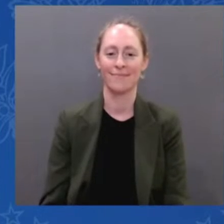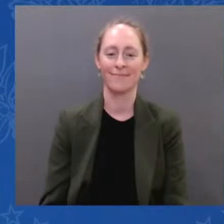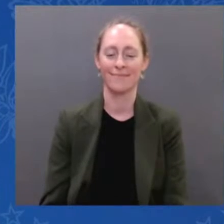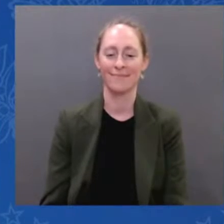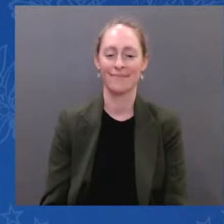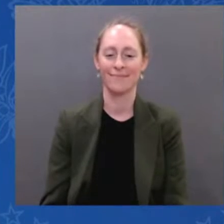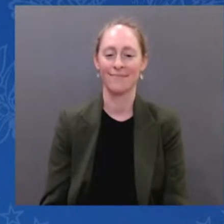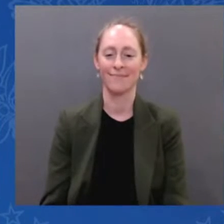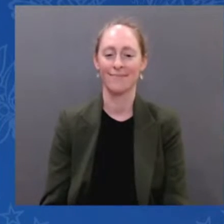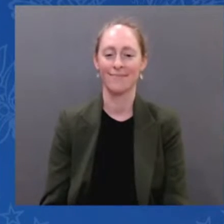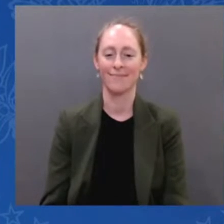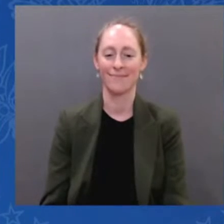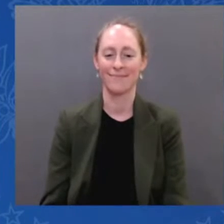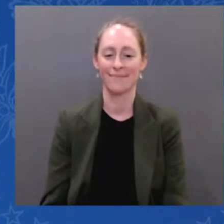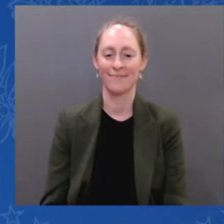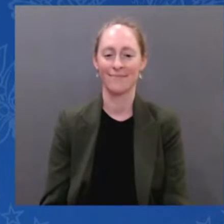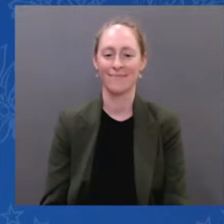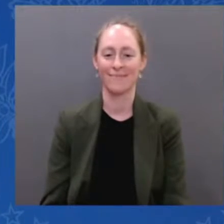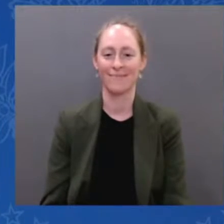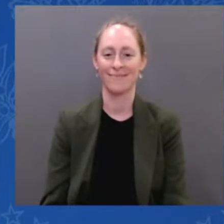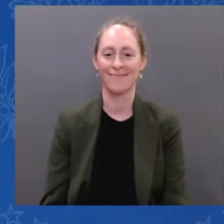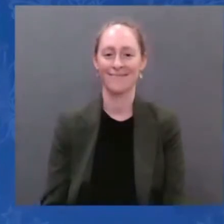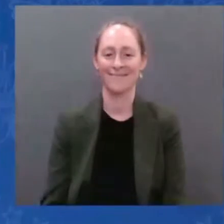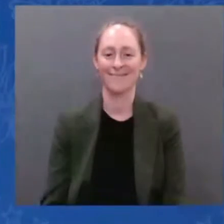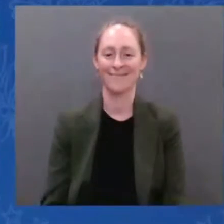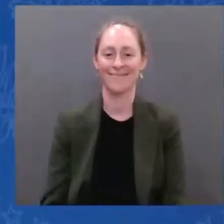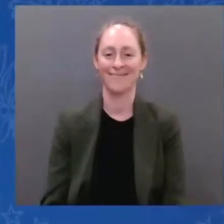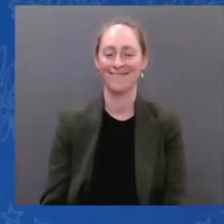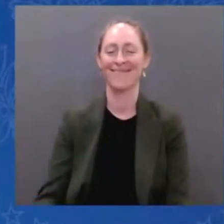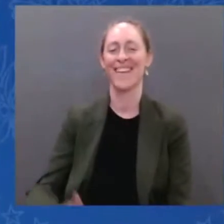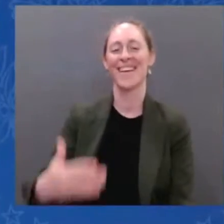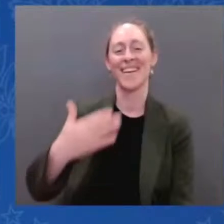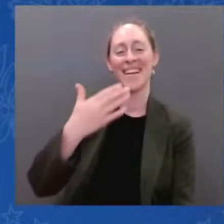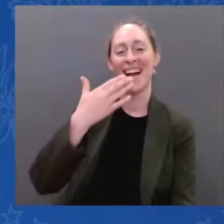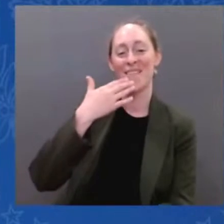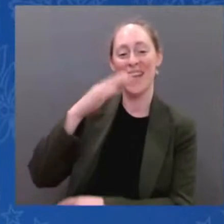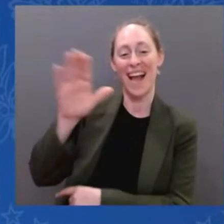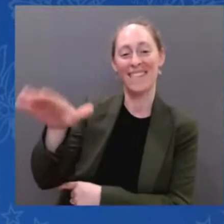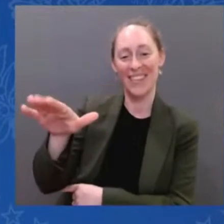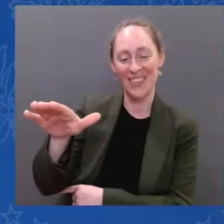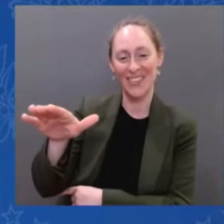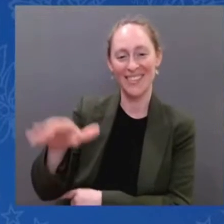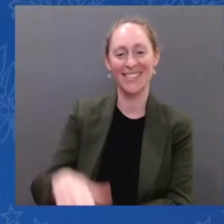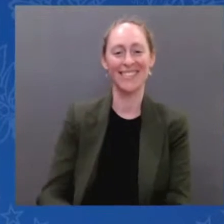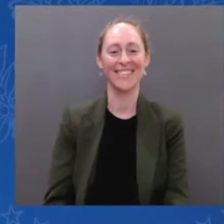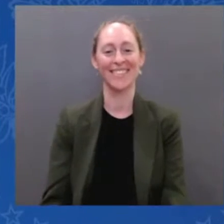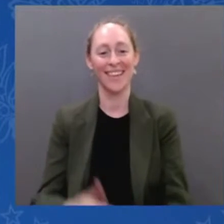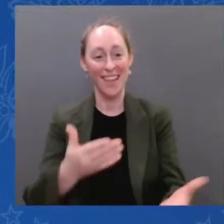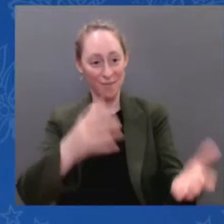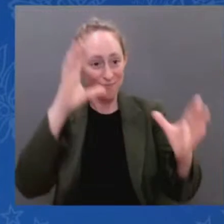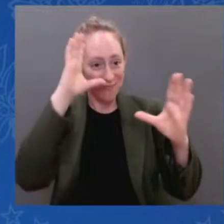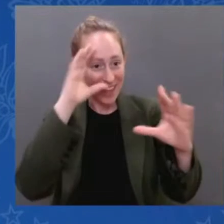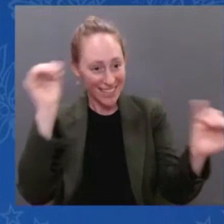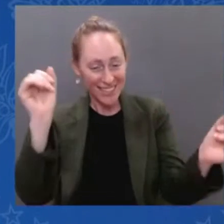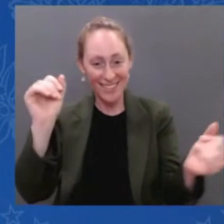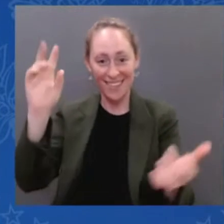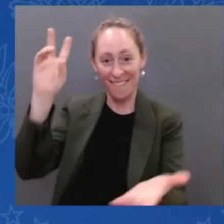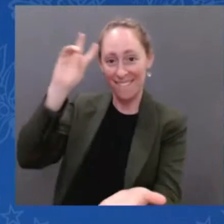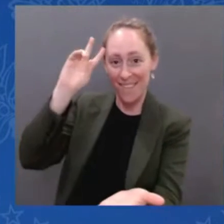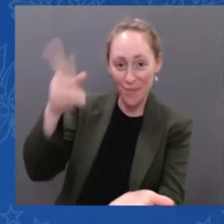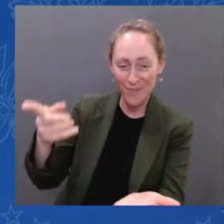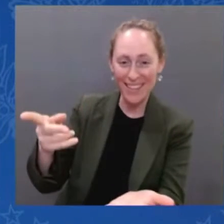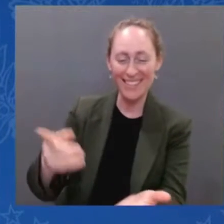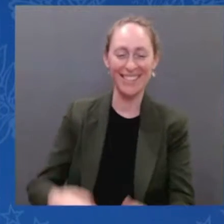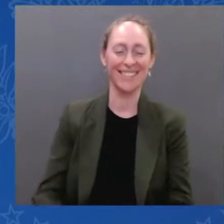Good afternoon, Mr. President, Madam Vice President, everyone, thank you for joining us. This is an